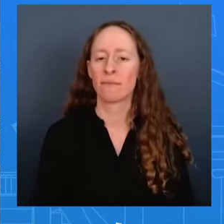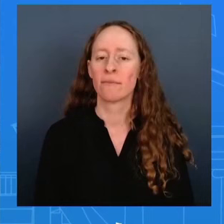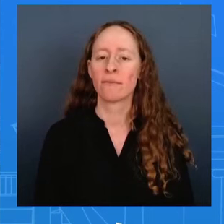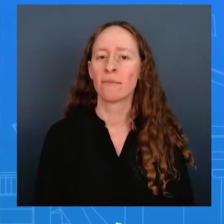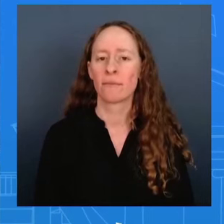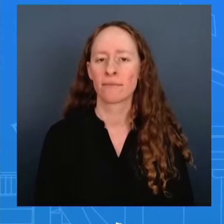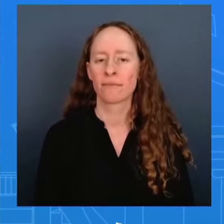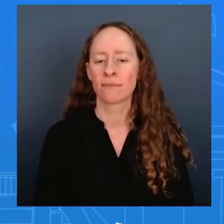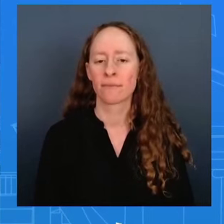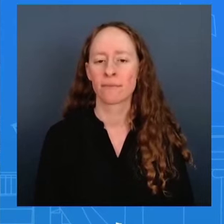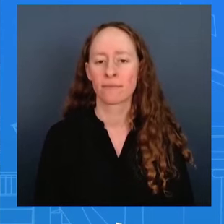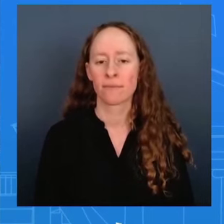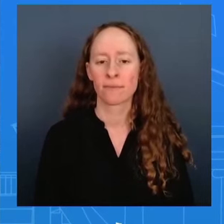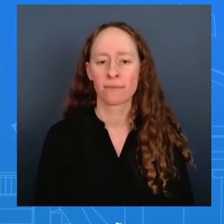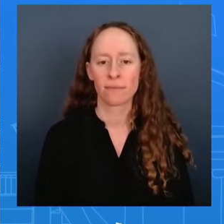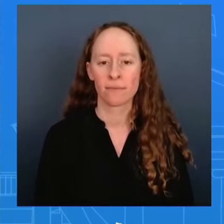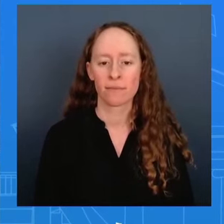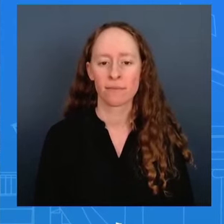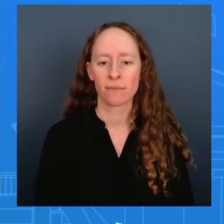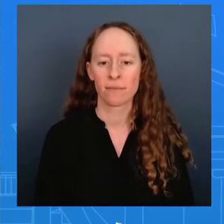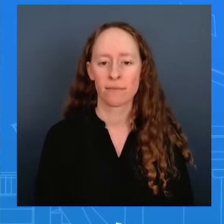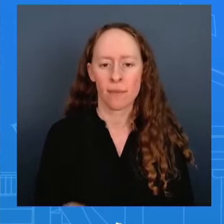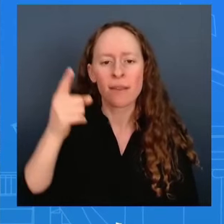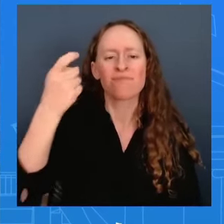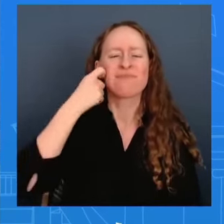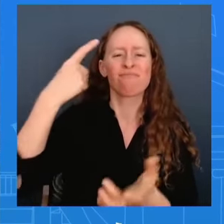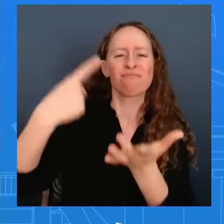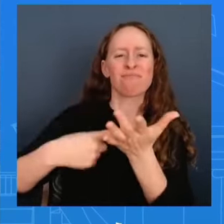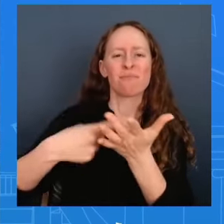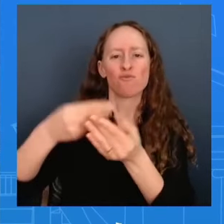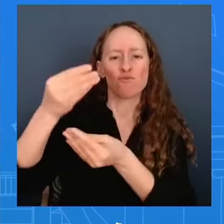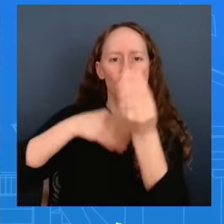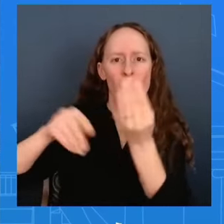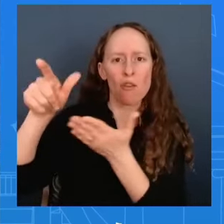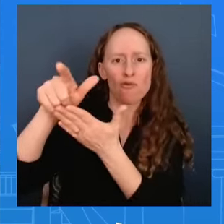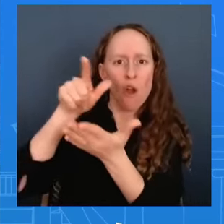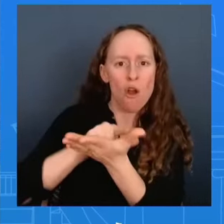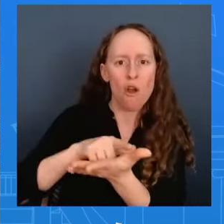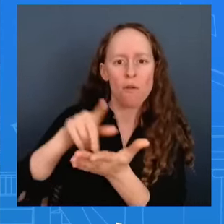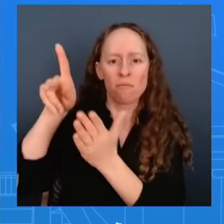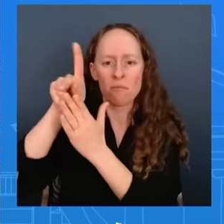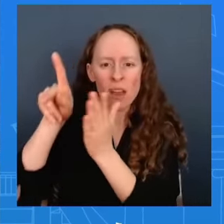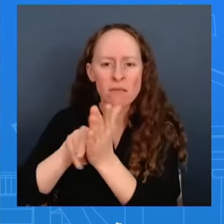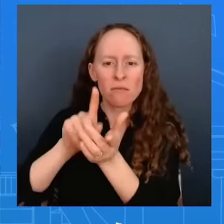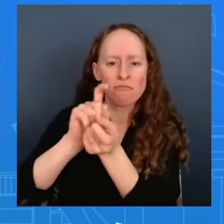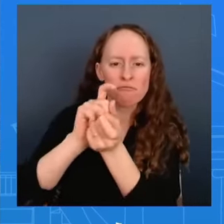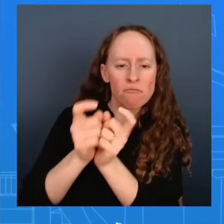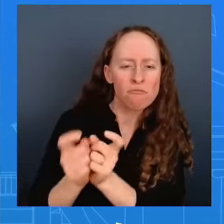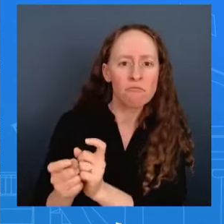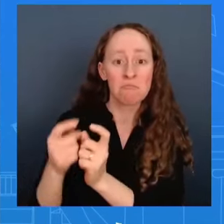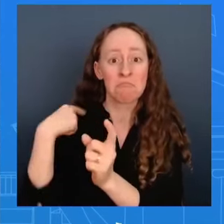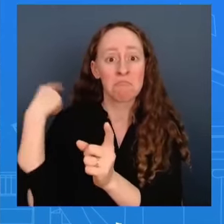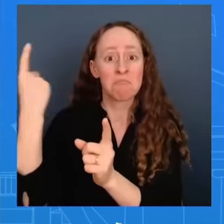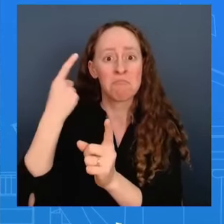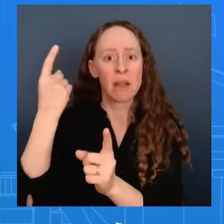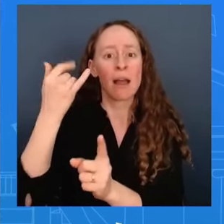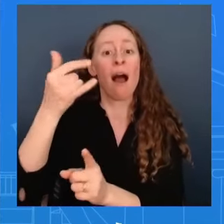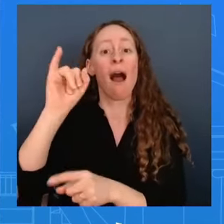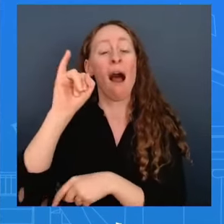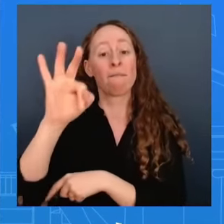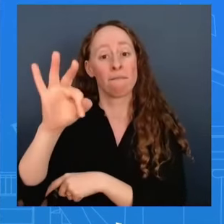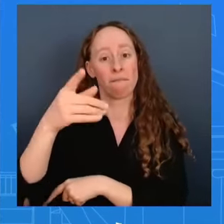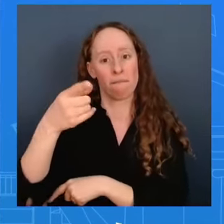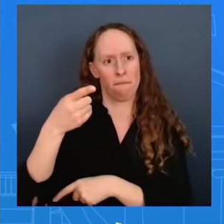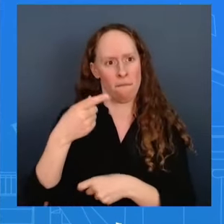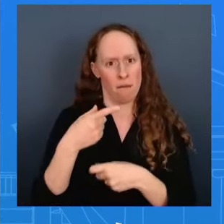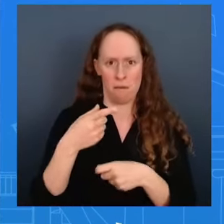would allow the us to apply tariffs on goods from china that originated in mexico or other third countries what i'm saying is